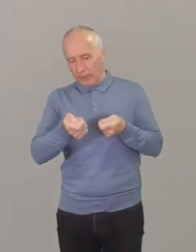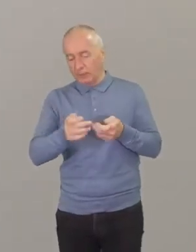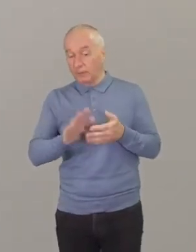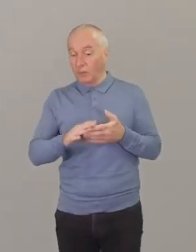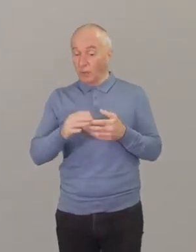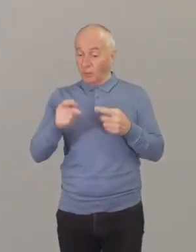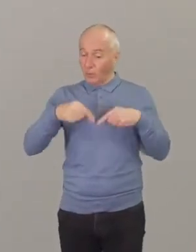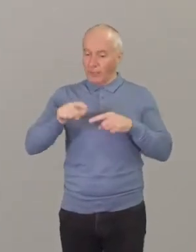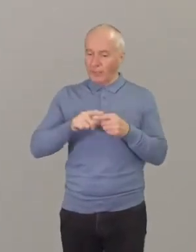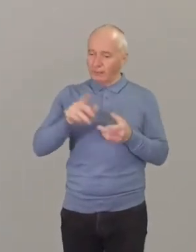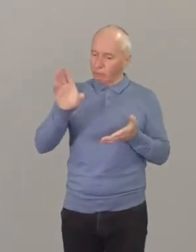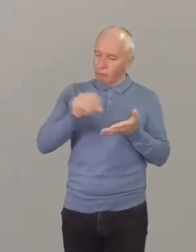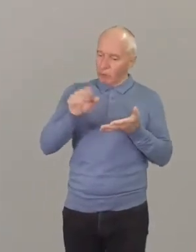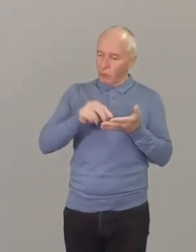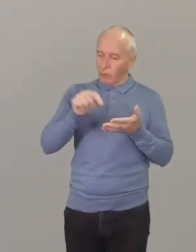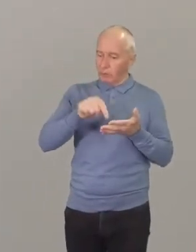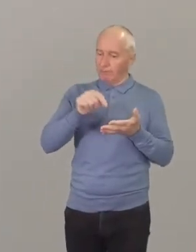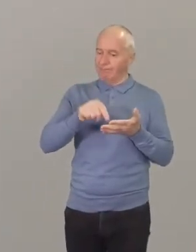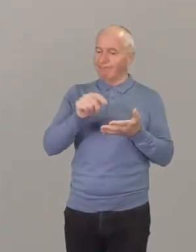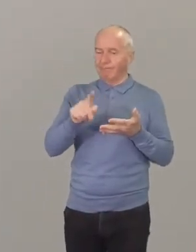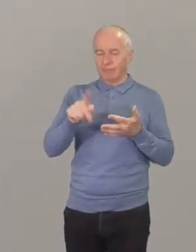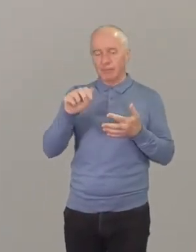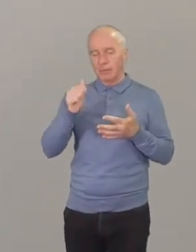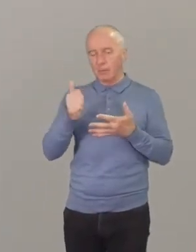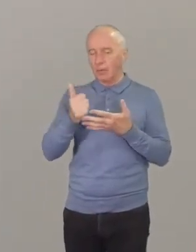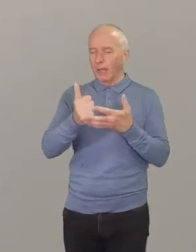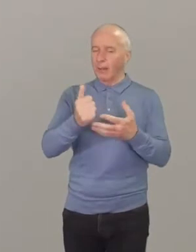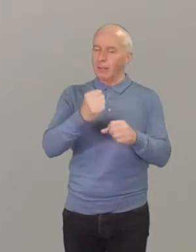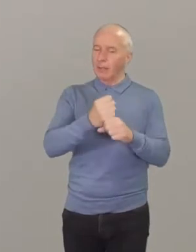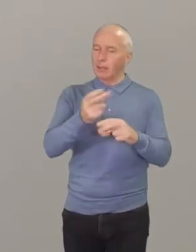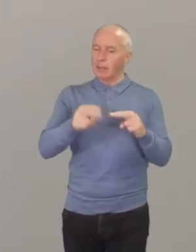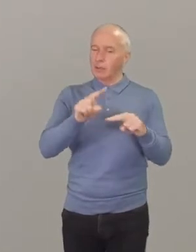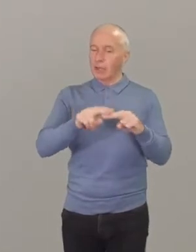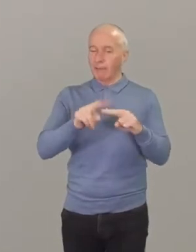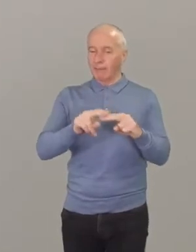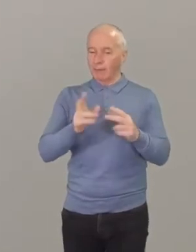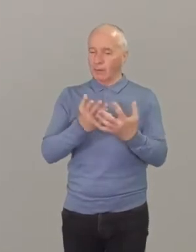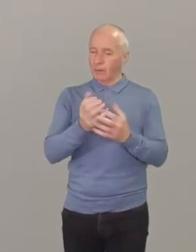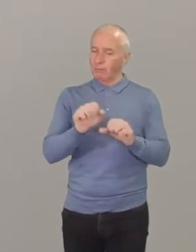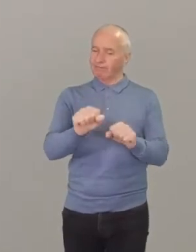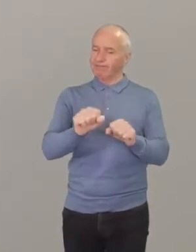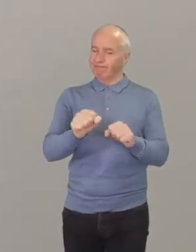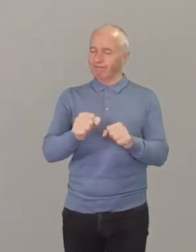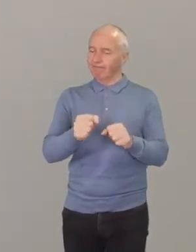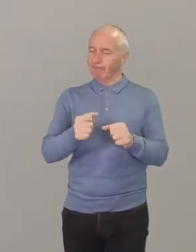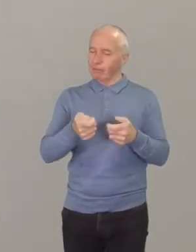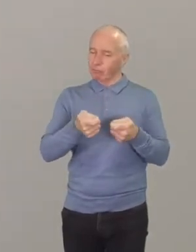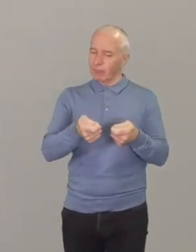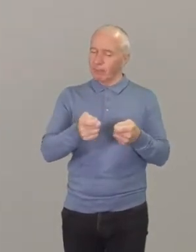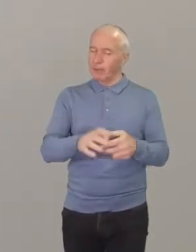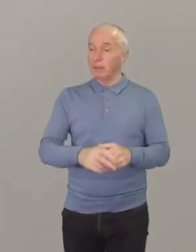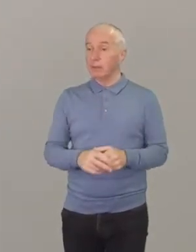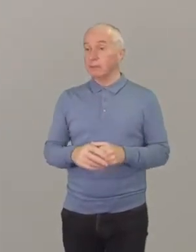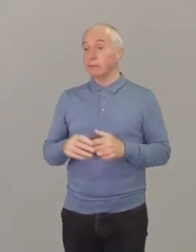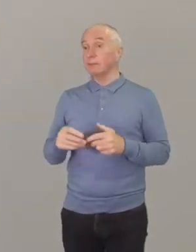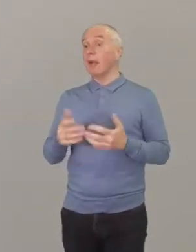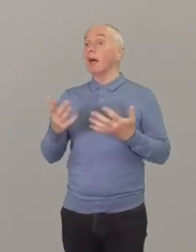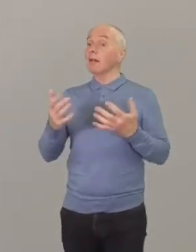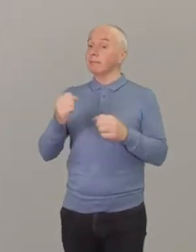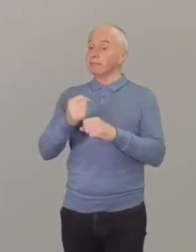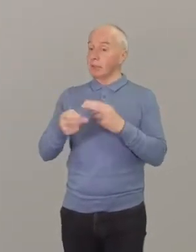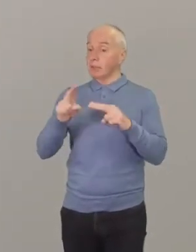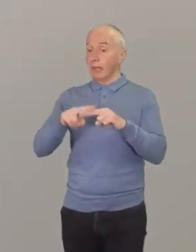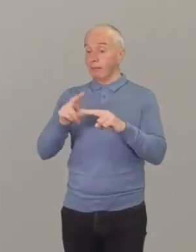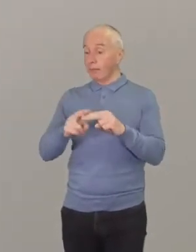so that that would be most helpful for him during his treatment. I'm delighted to say that Jeff is now back